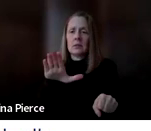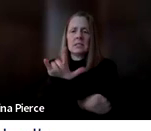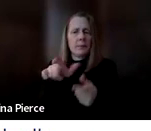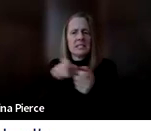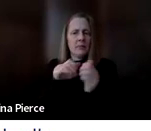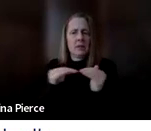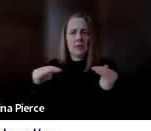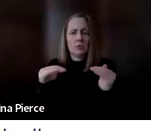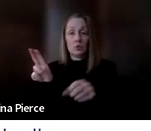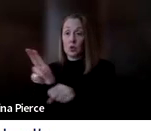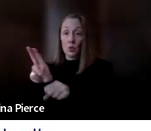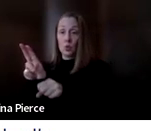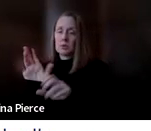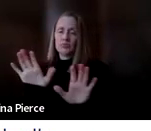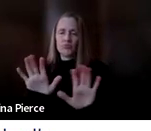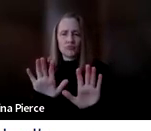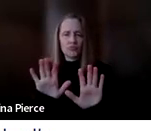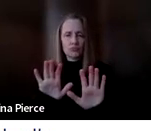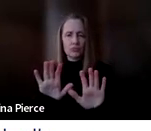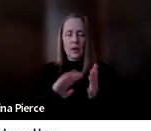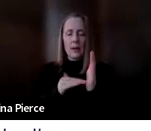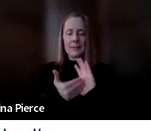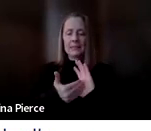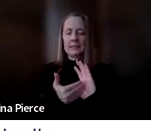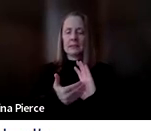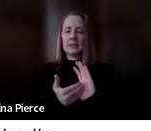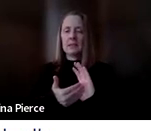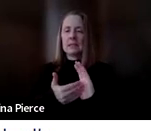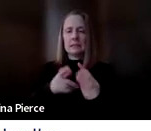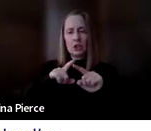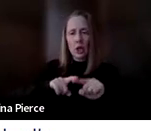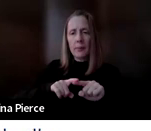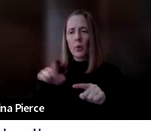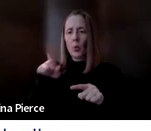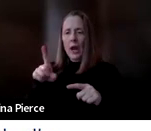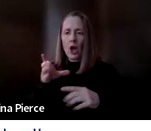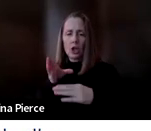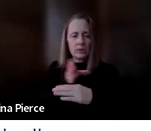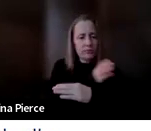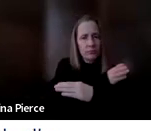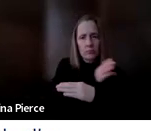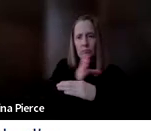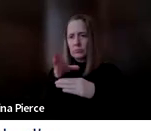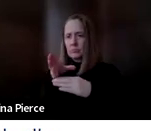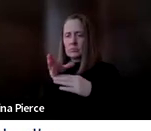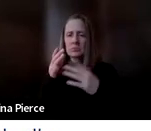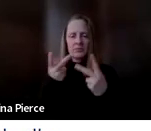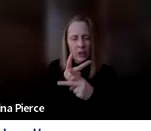prove they can use AAC. It's merely for the fact that, you know, determining where an individual is at so we can figure out what system